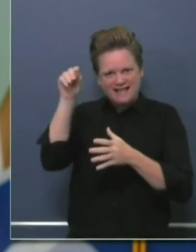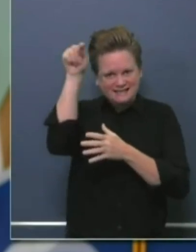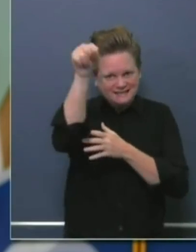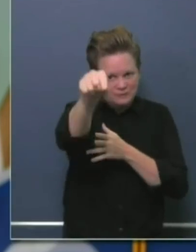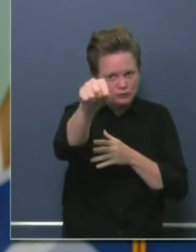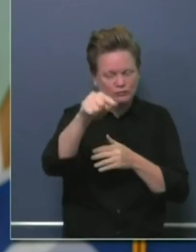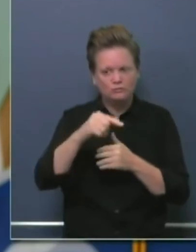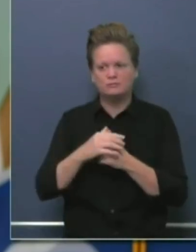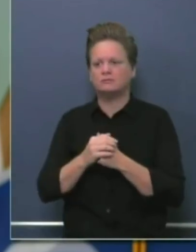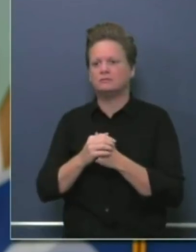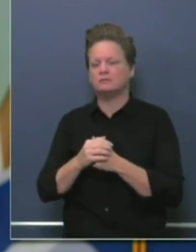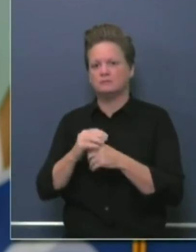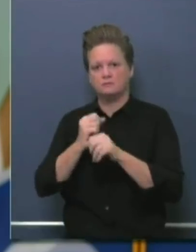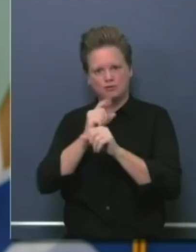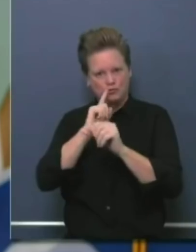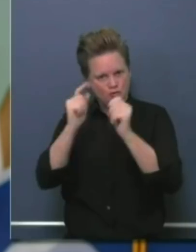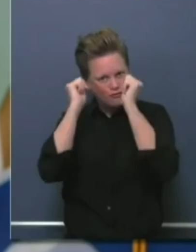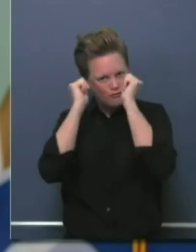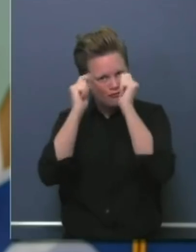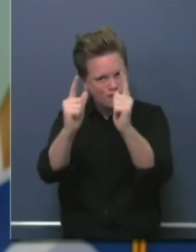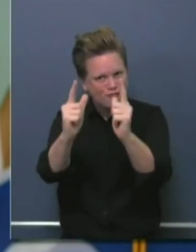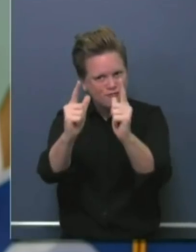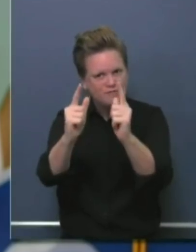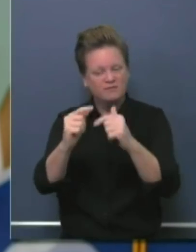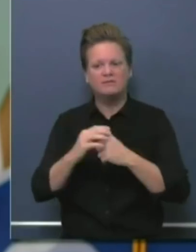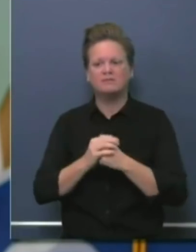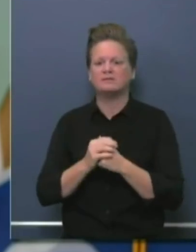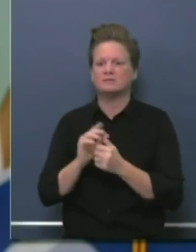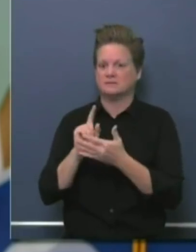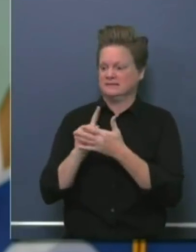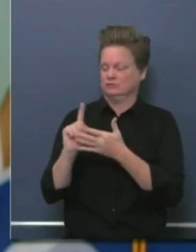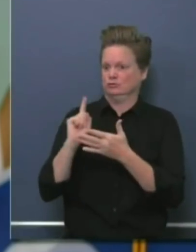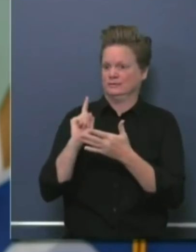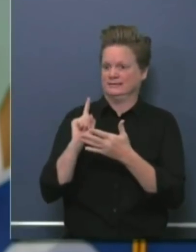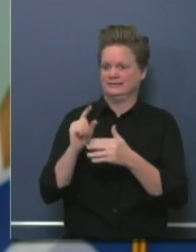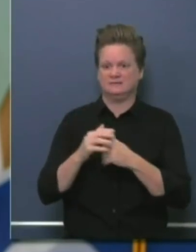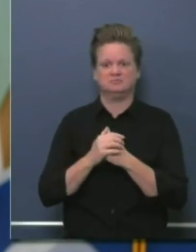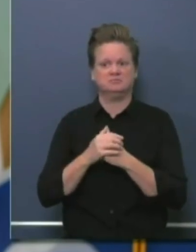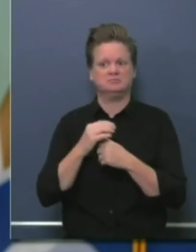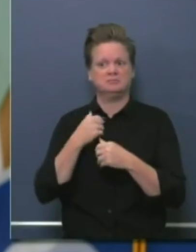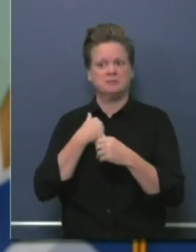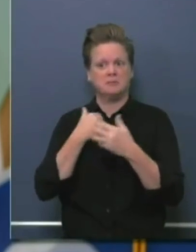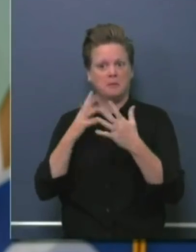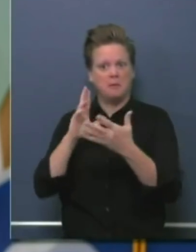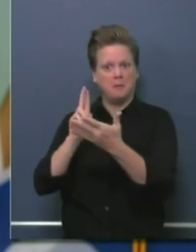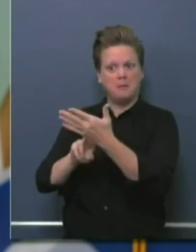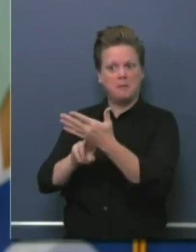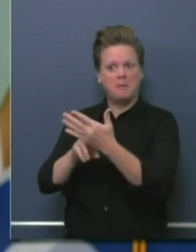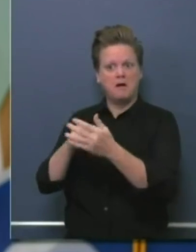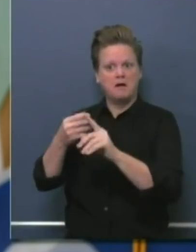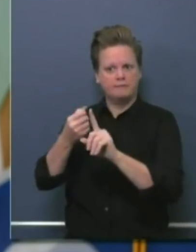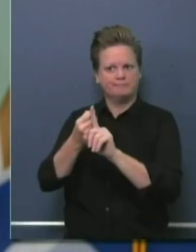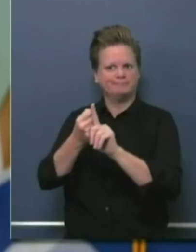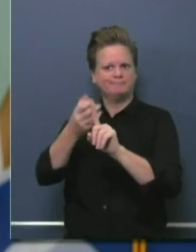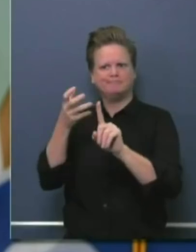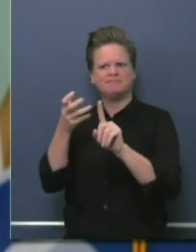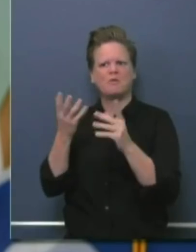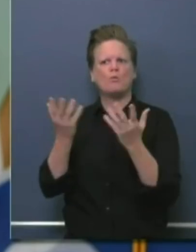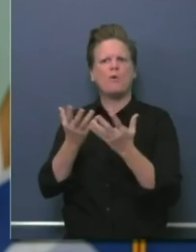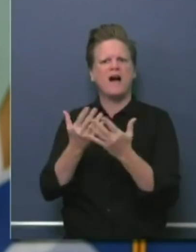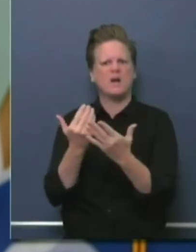We mentioned a week or so ago, some new contracts, some that are being expanded, some that were new,